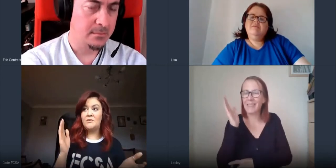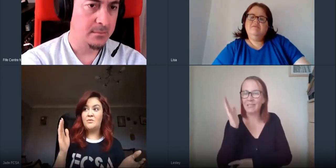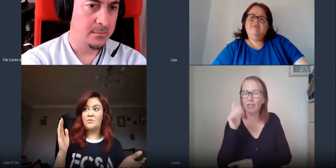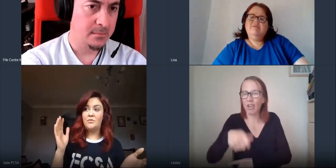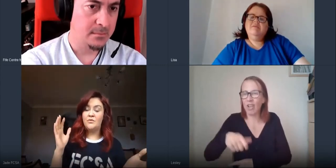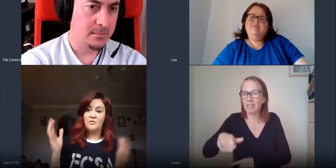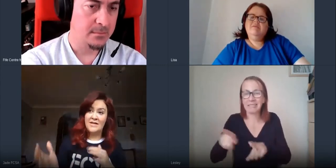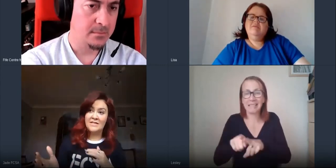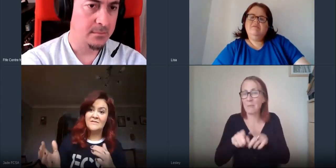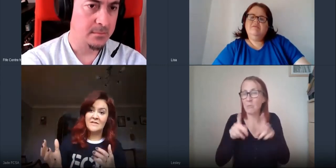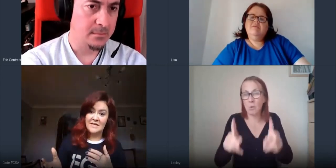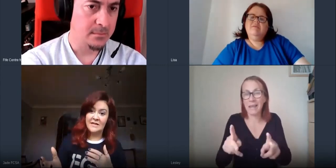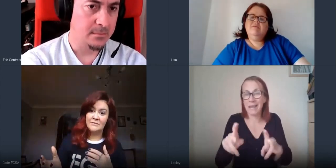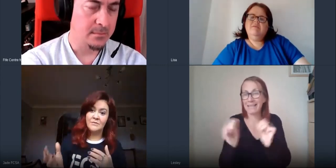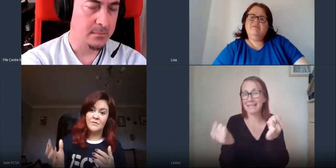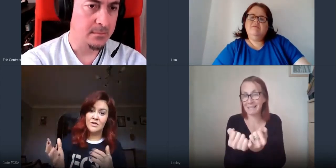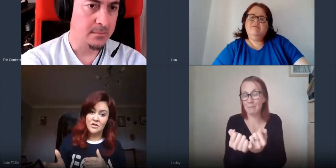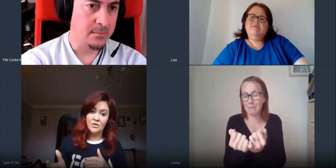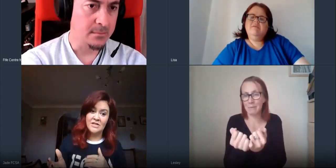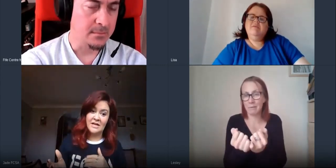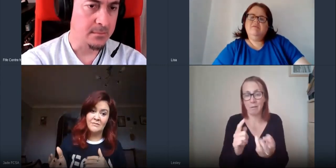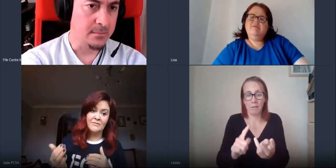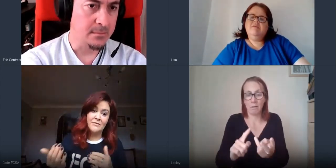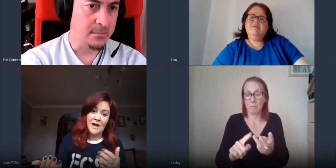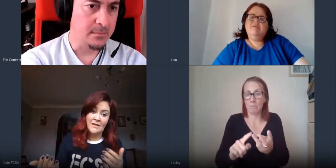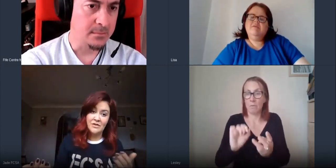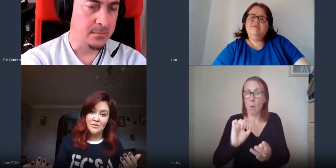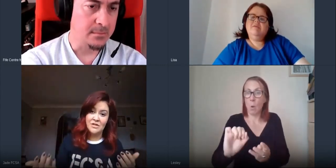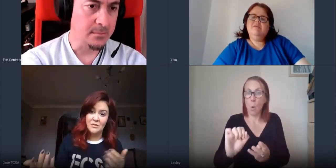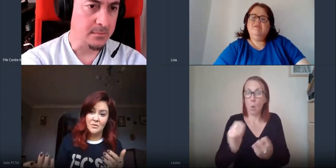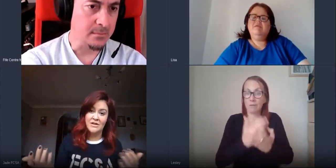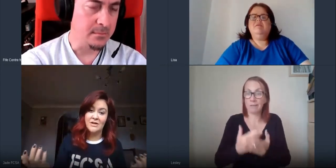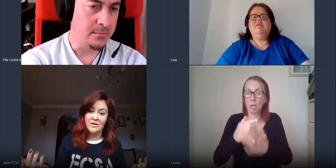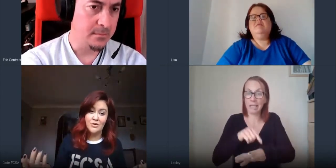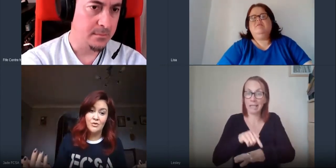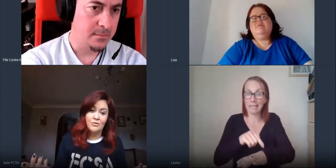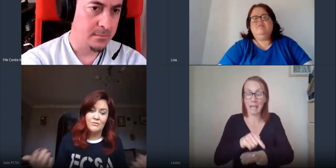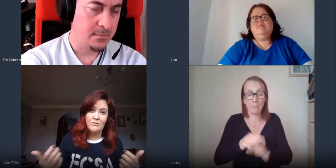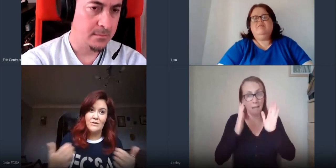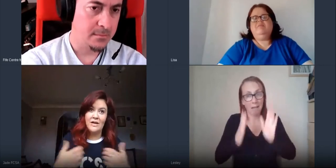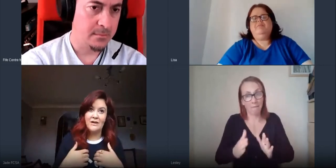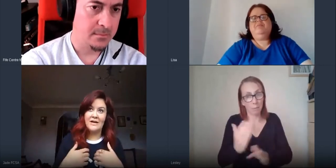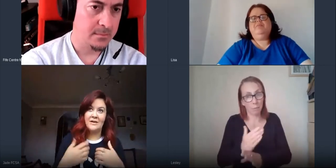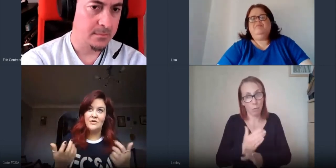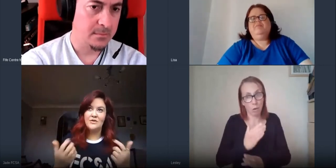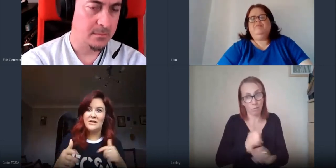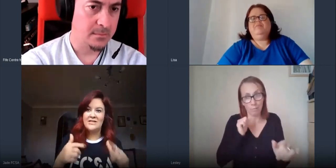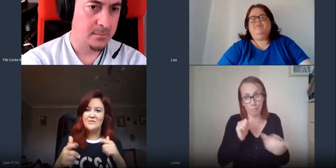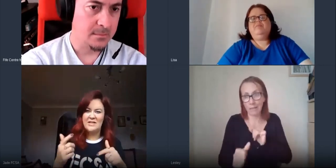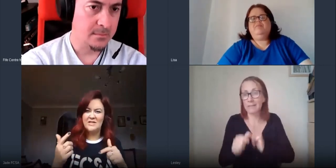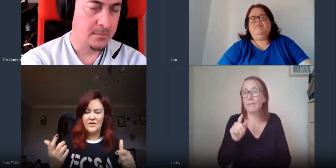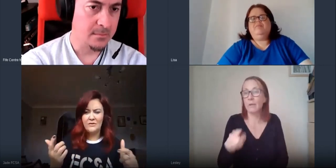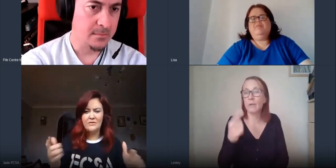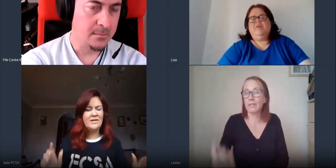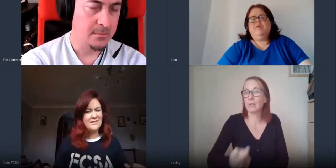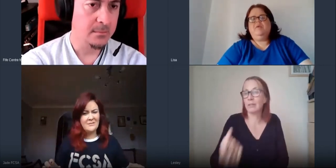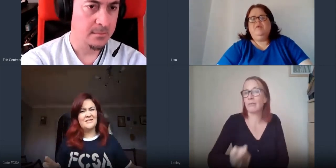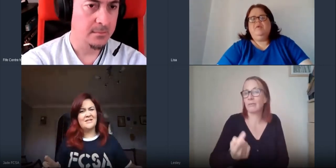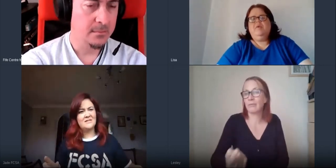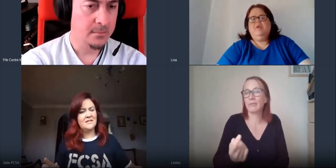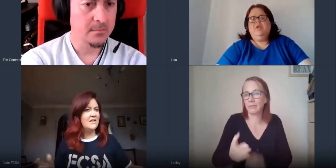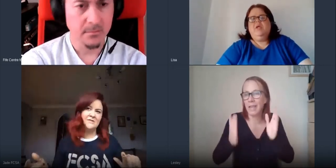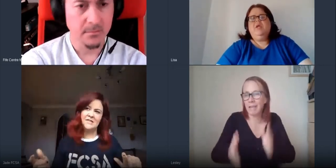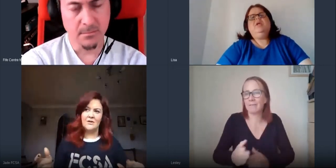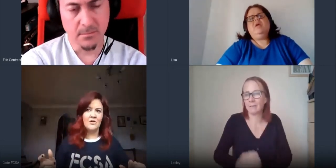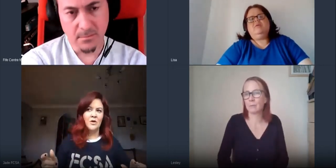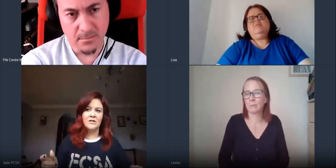the rest of the time when it's your time you have to use it the way that you it utilizes best for you does that make sense